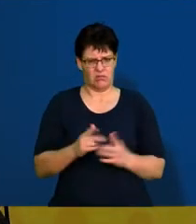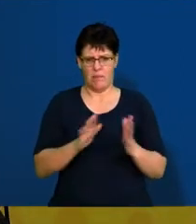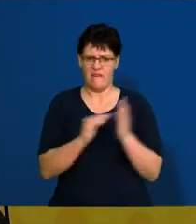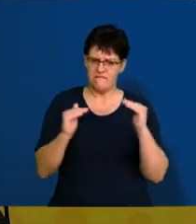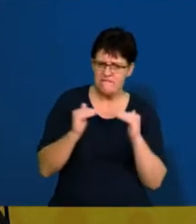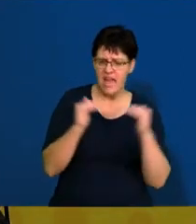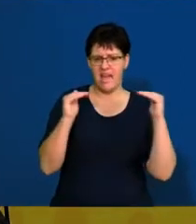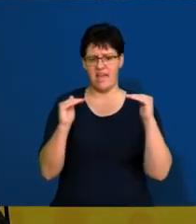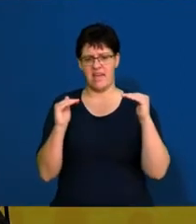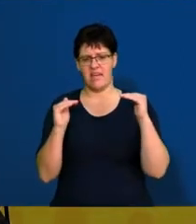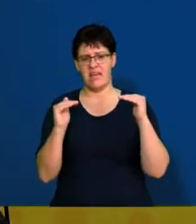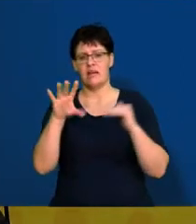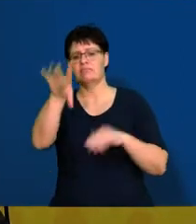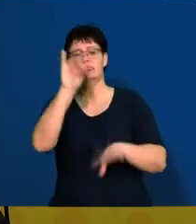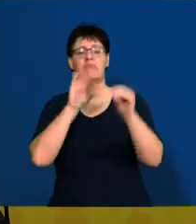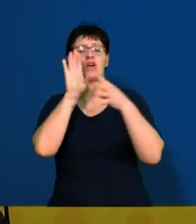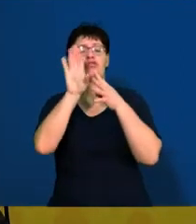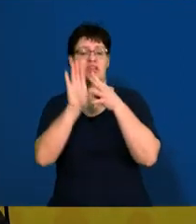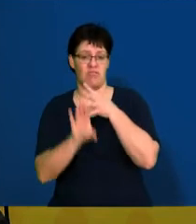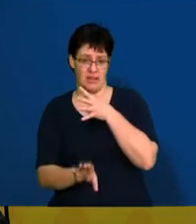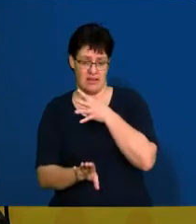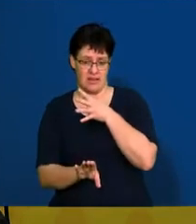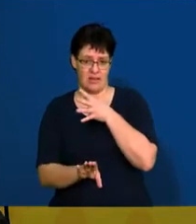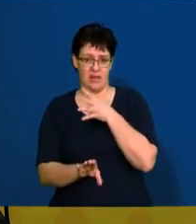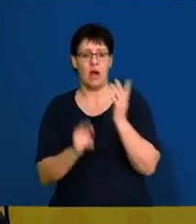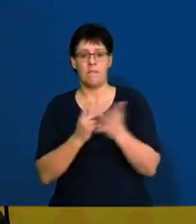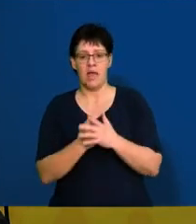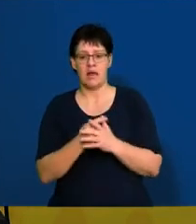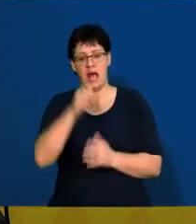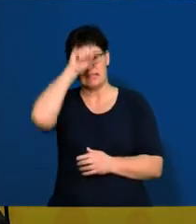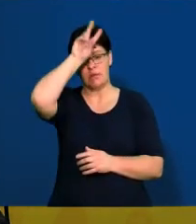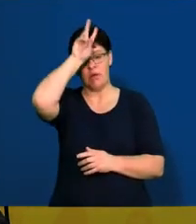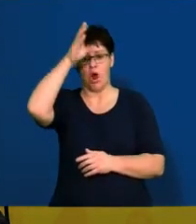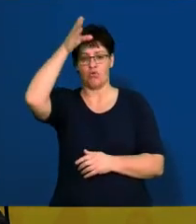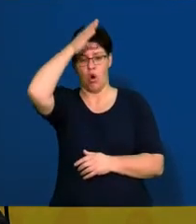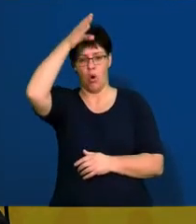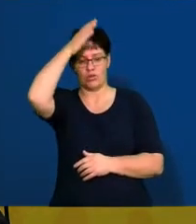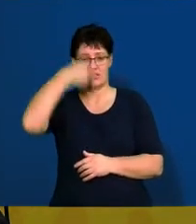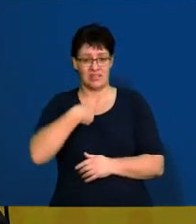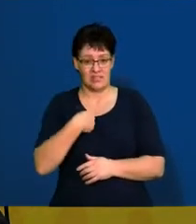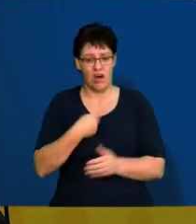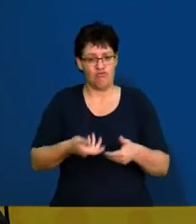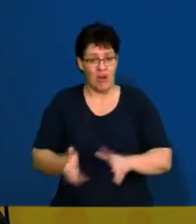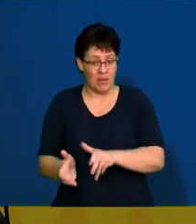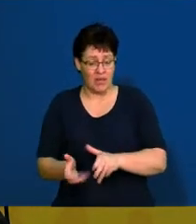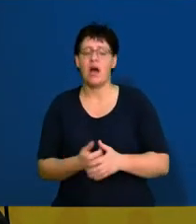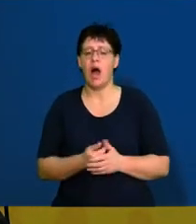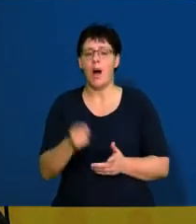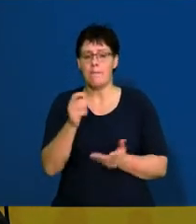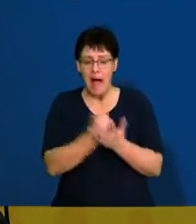selection criteria to be the Springbok rugby coach is that you have